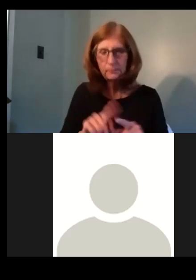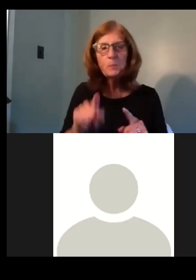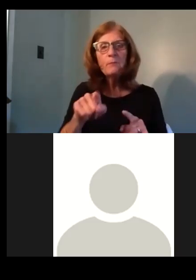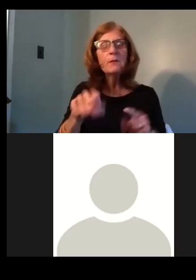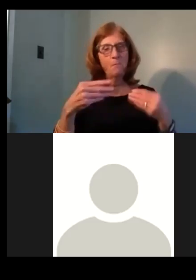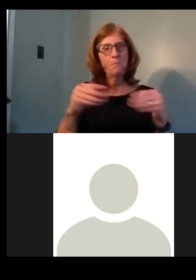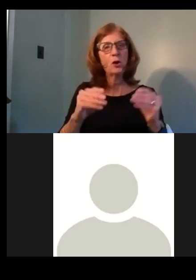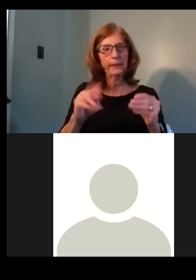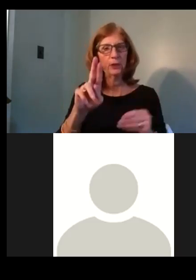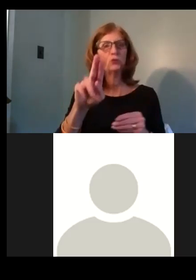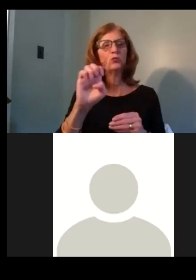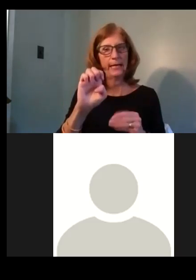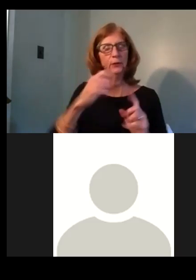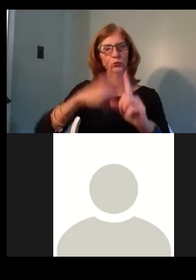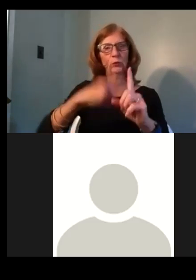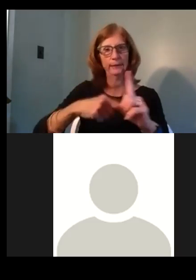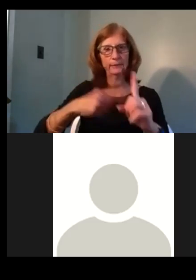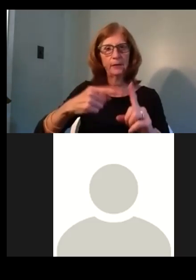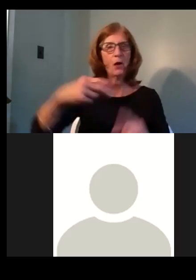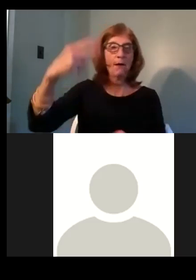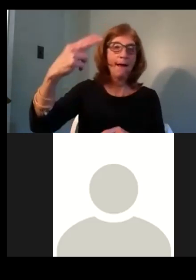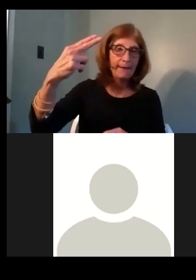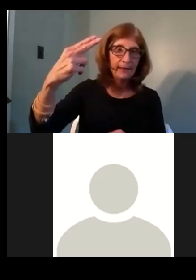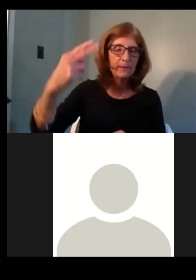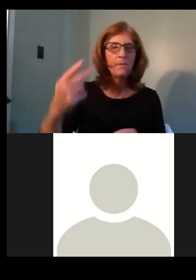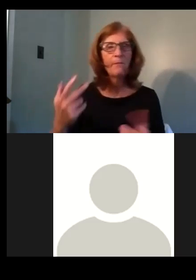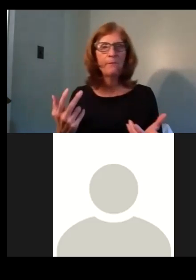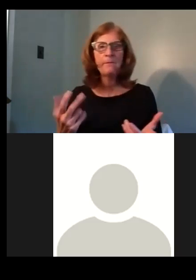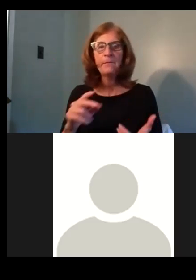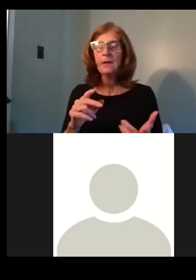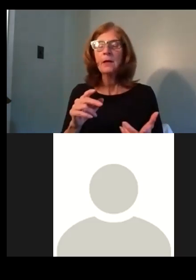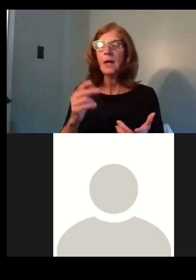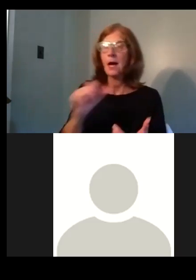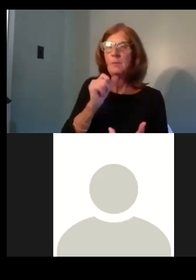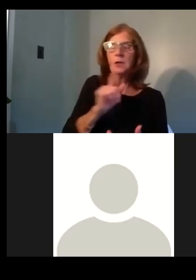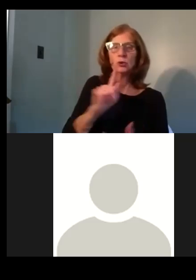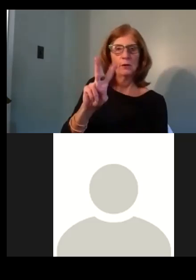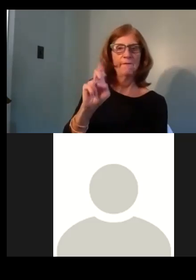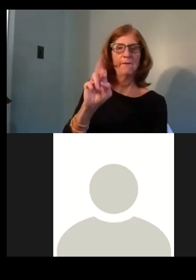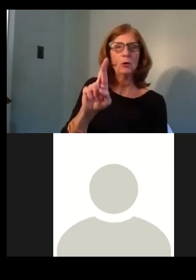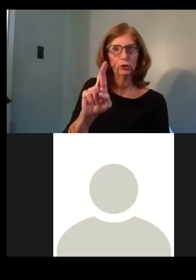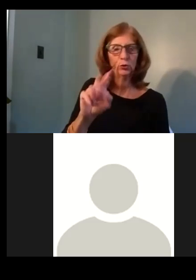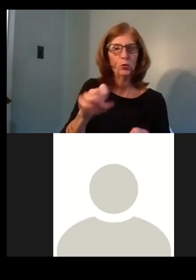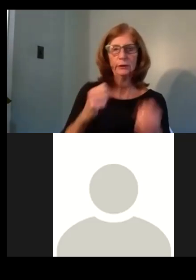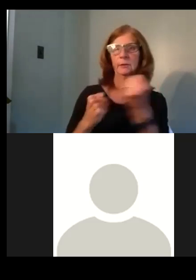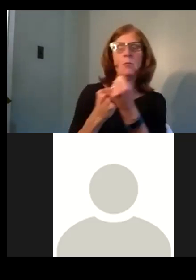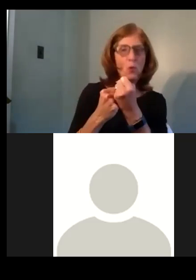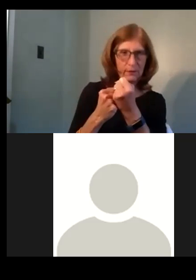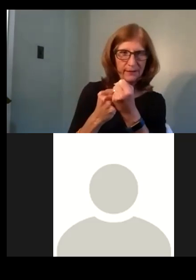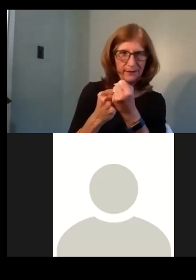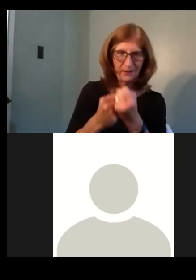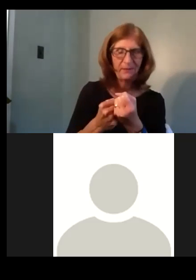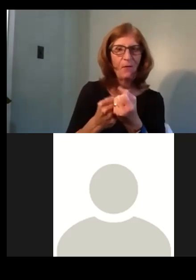are incredibly high and I don't even know if the voucher program would help subsidize the difference just because